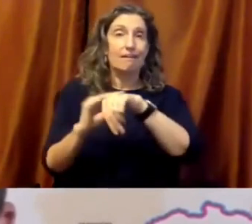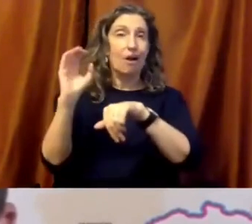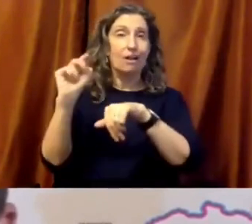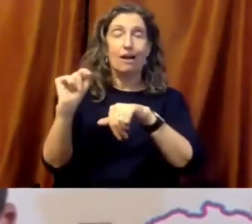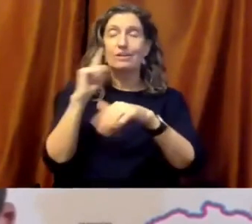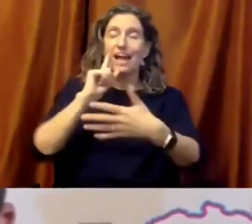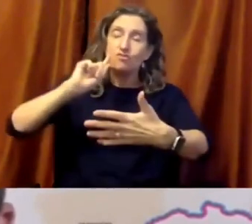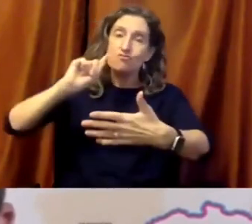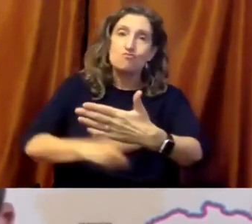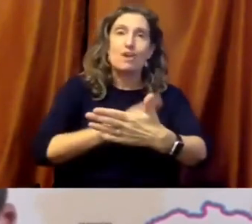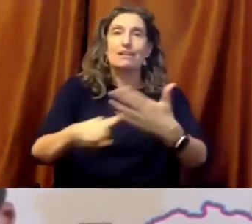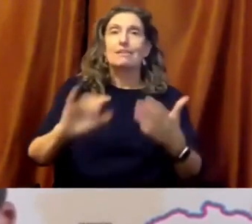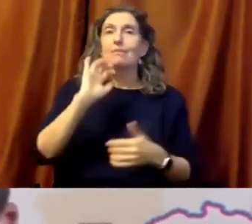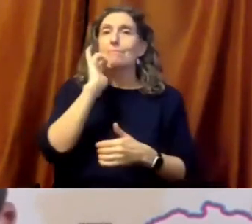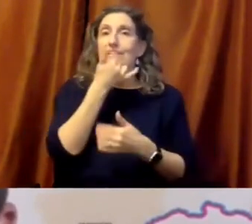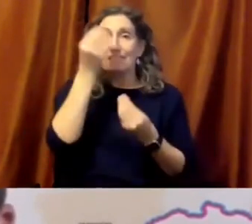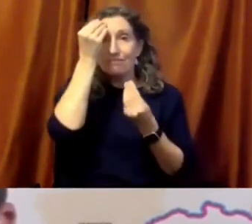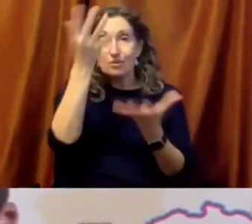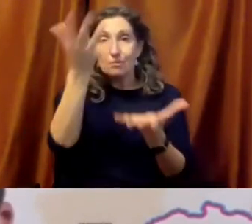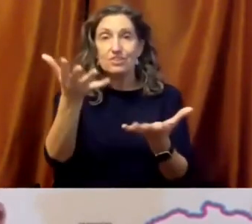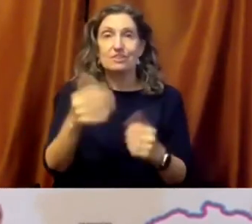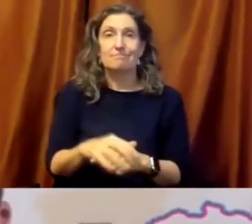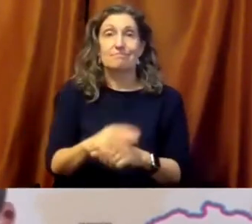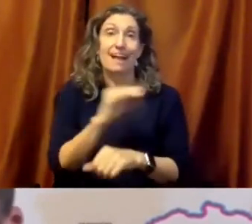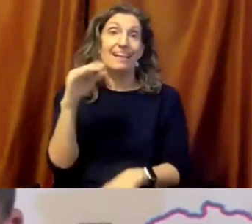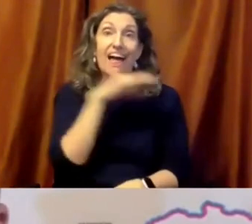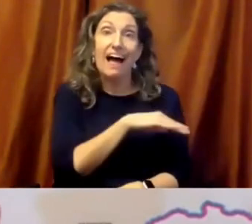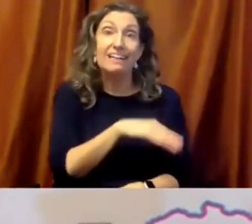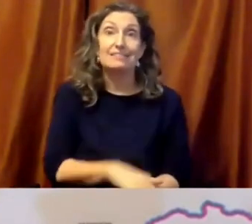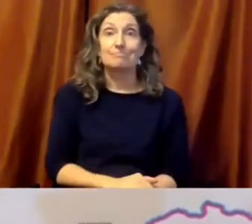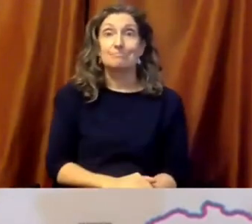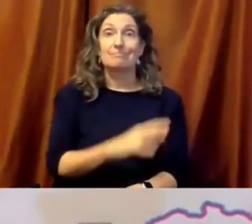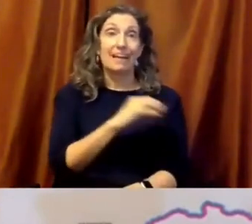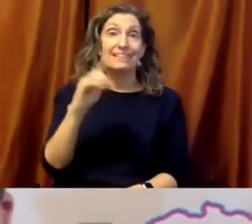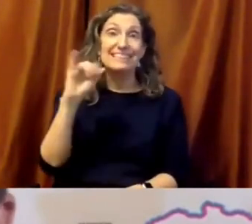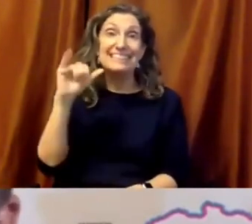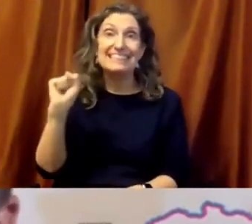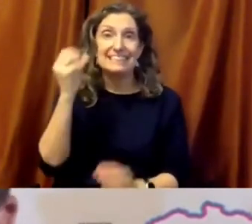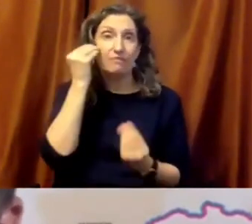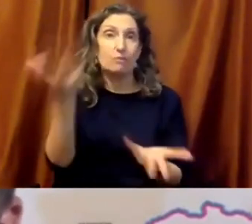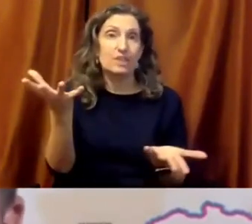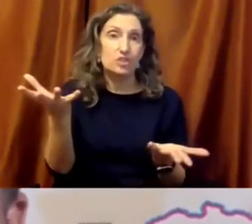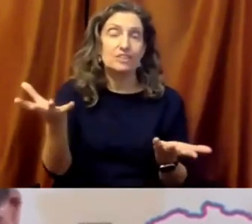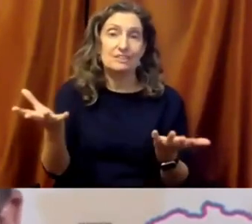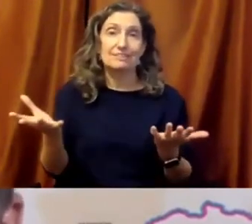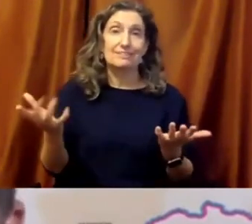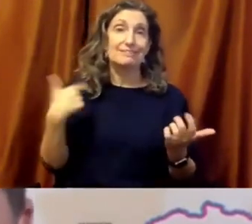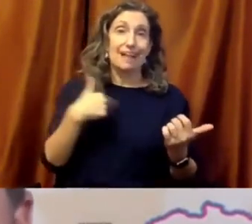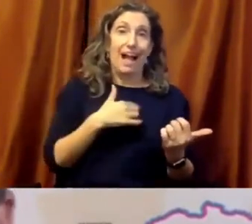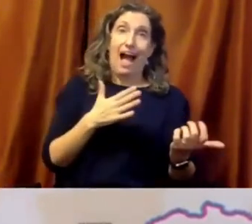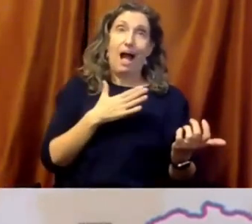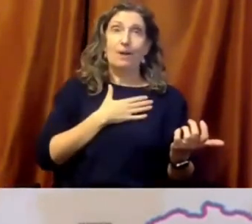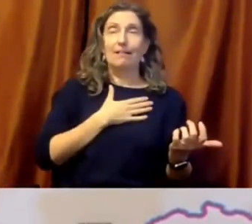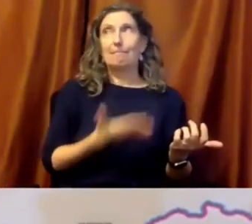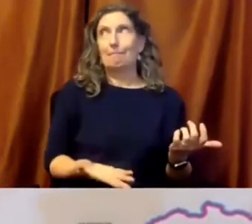lies. I will say, fully acknowledging my partisanship and revealing the content of my absentee